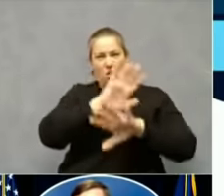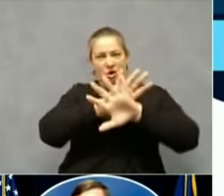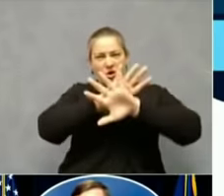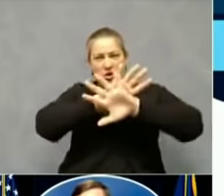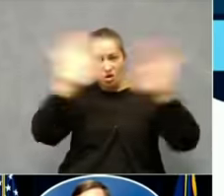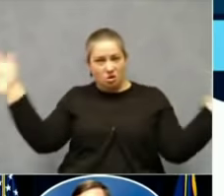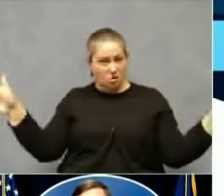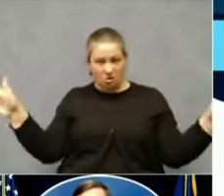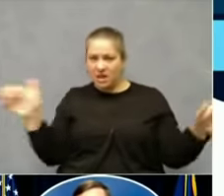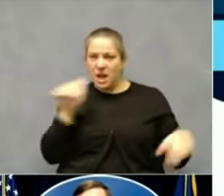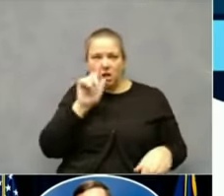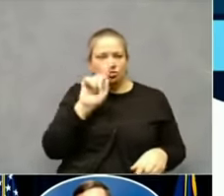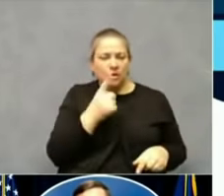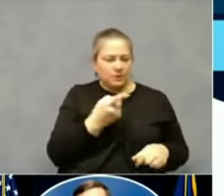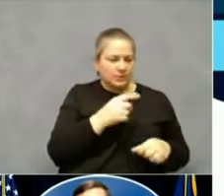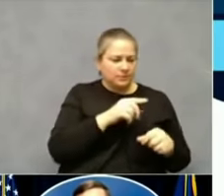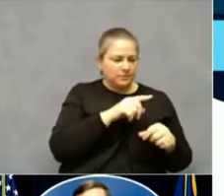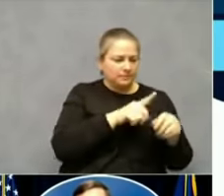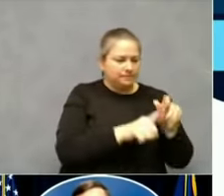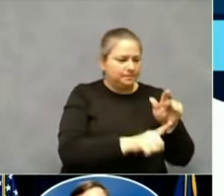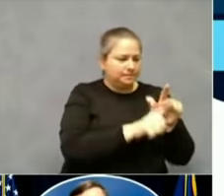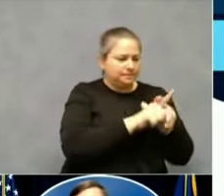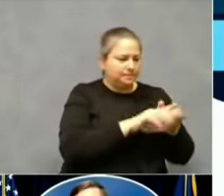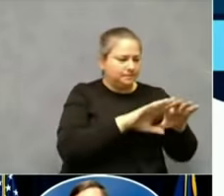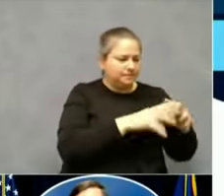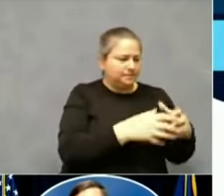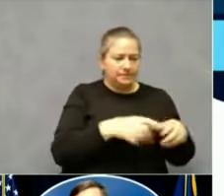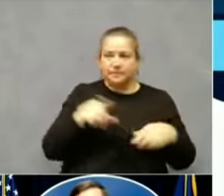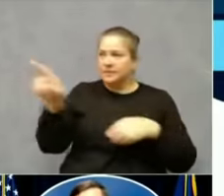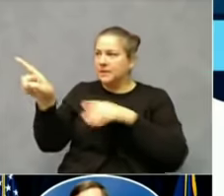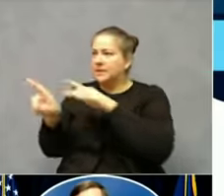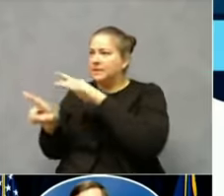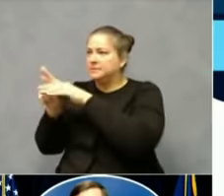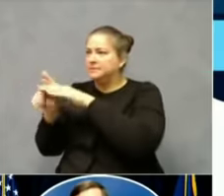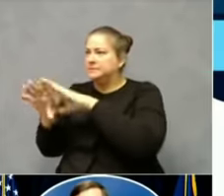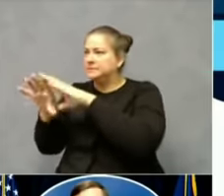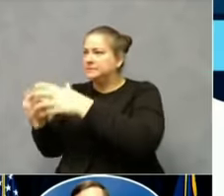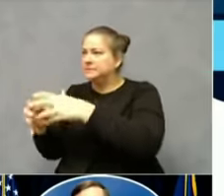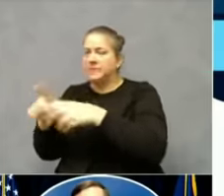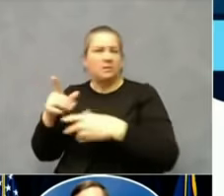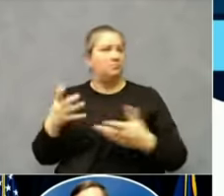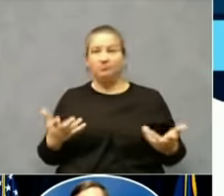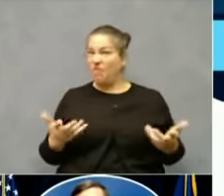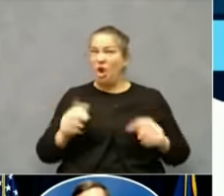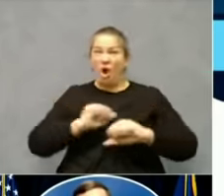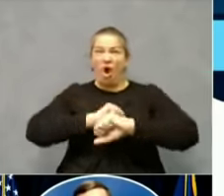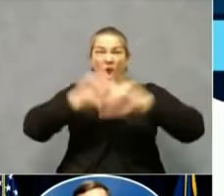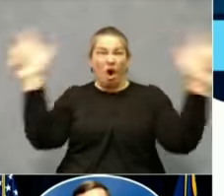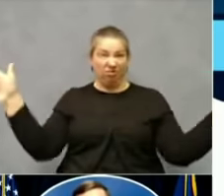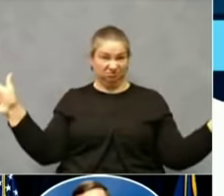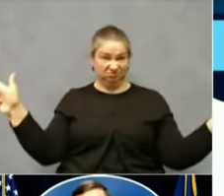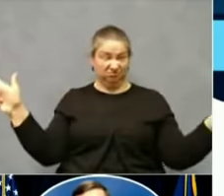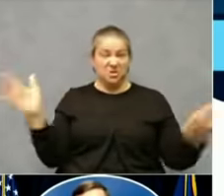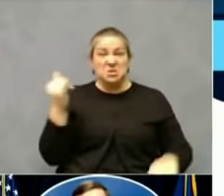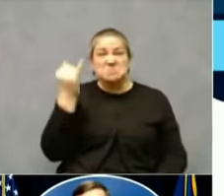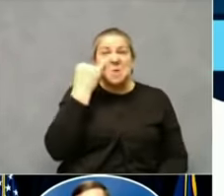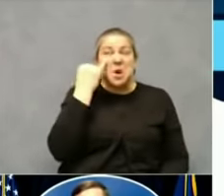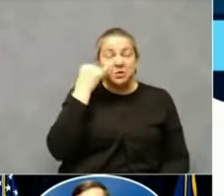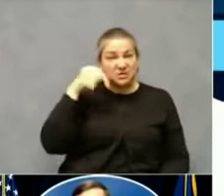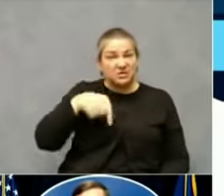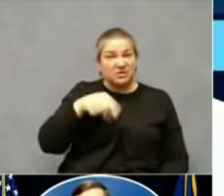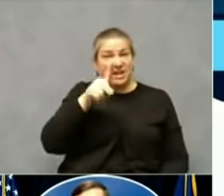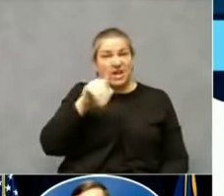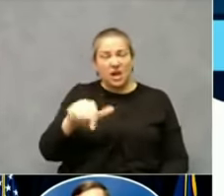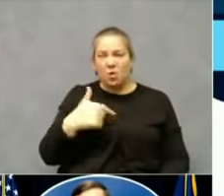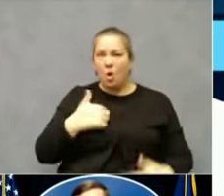like we saw in other ways, there's nobody coming to help us. When our Kentucky providers run